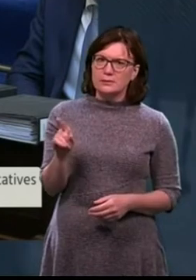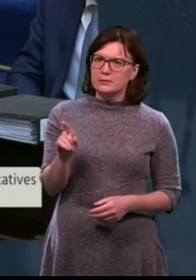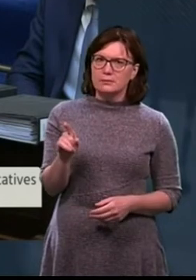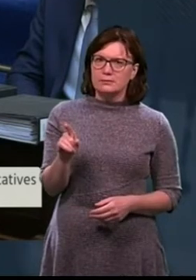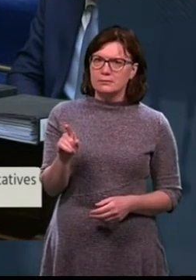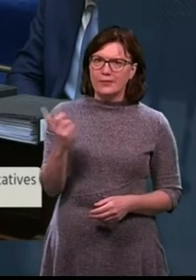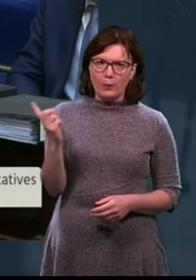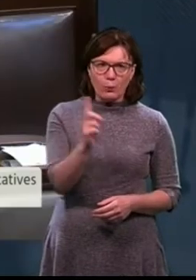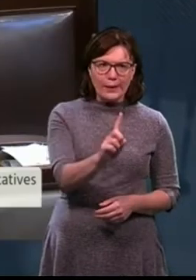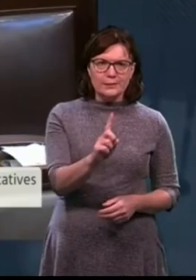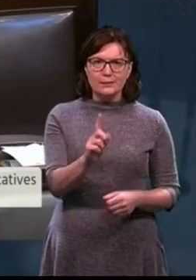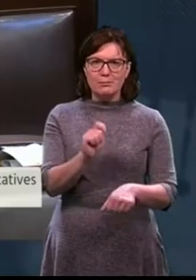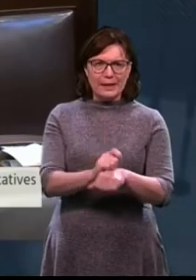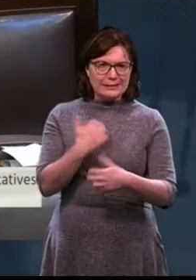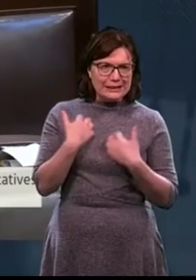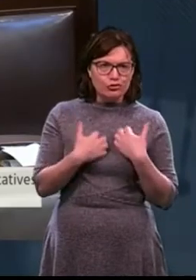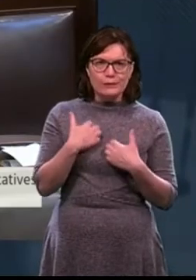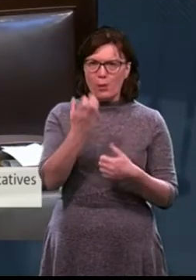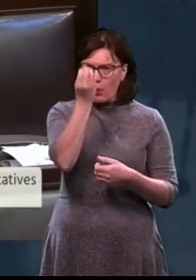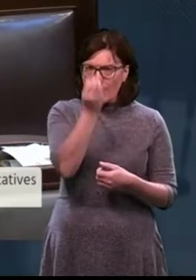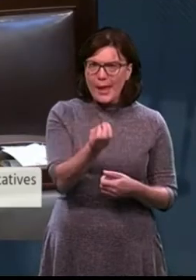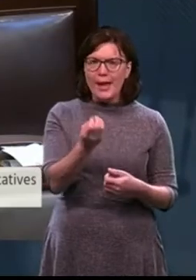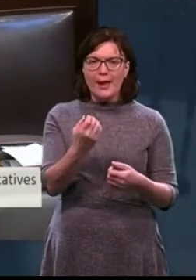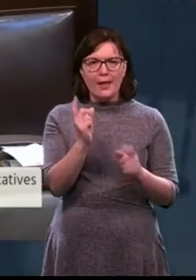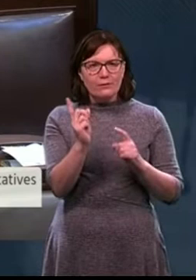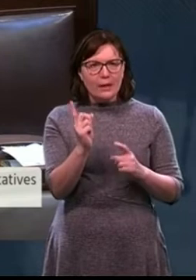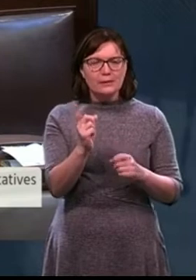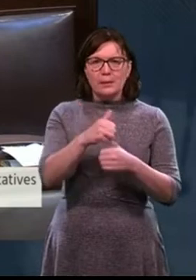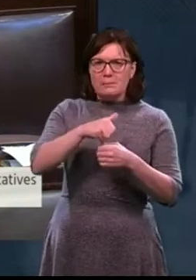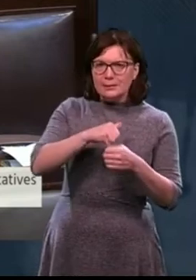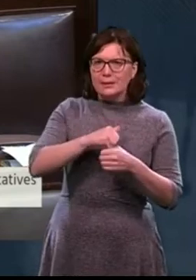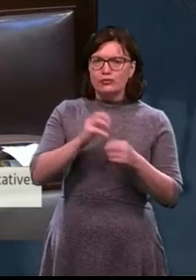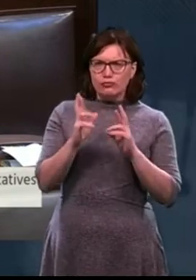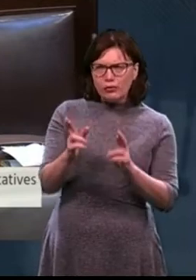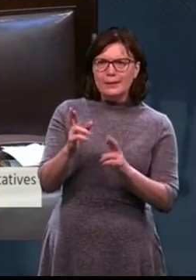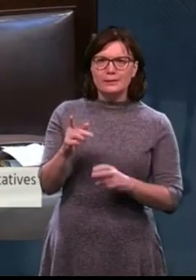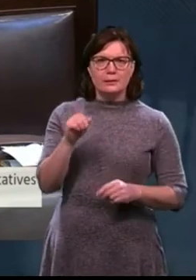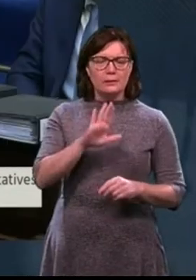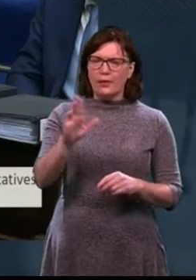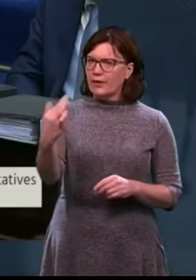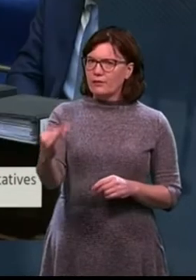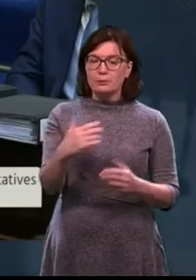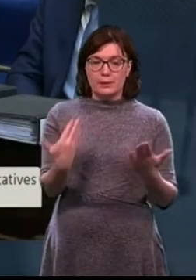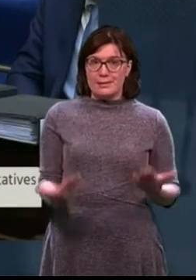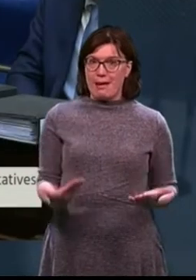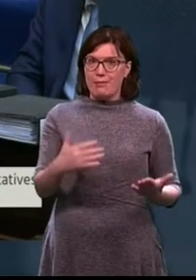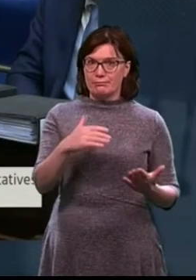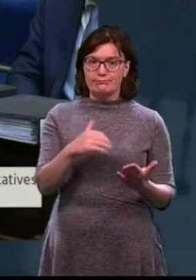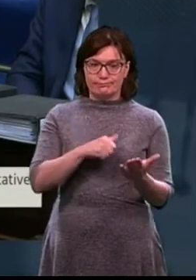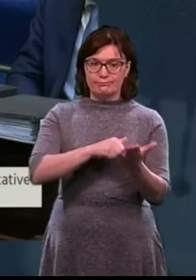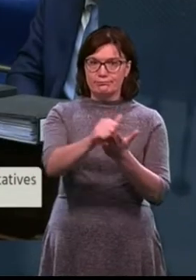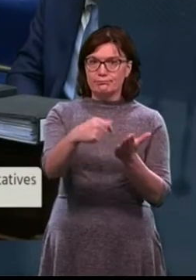you know, indicated or what is advised by the treating clinician. So, following the publication of the